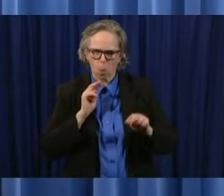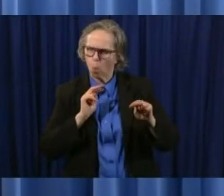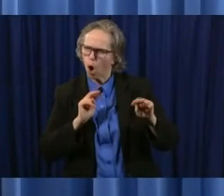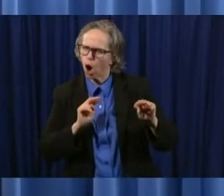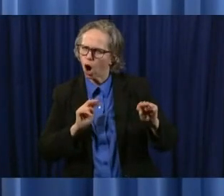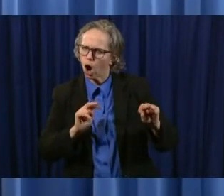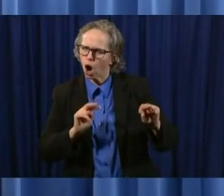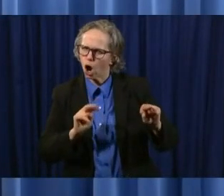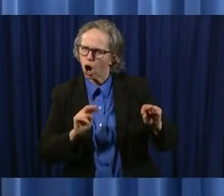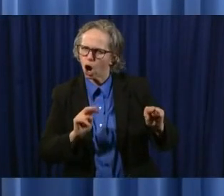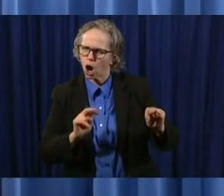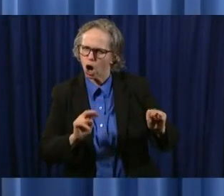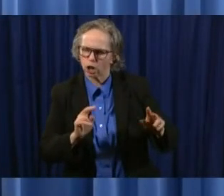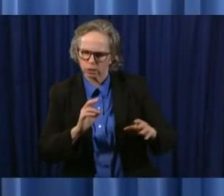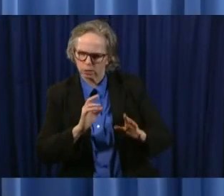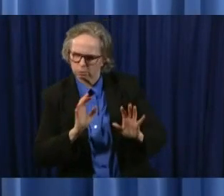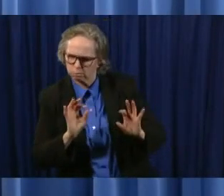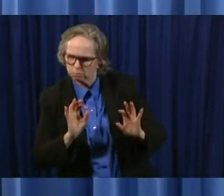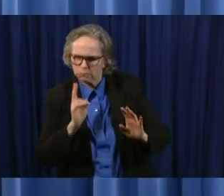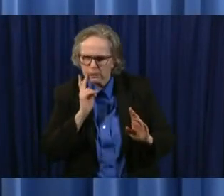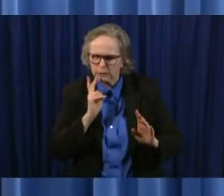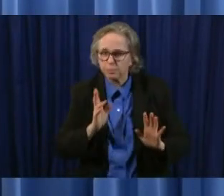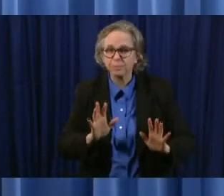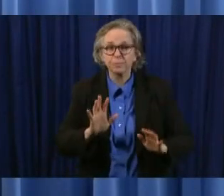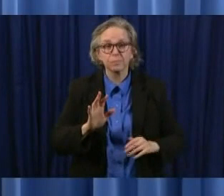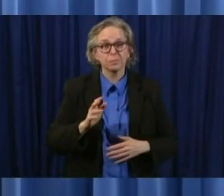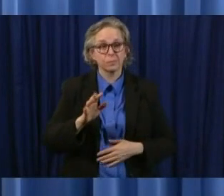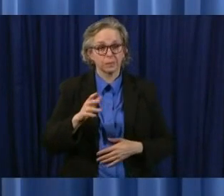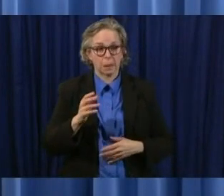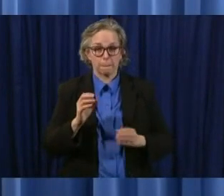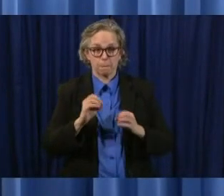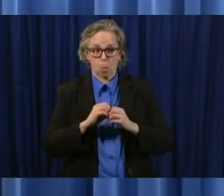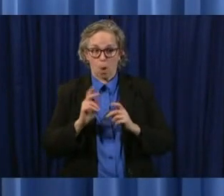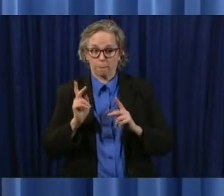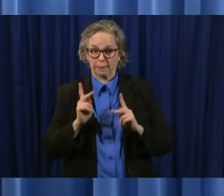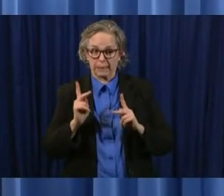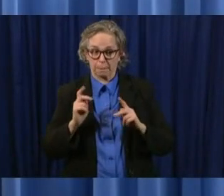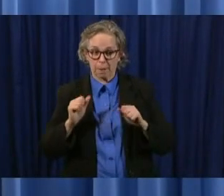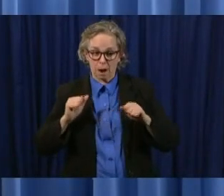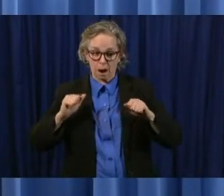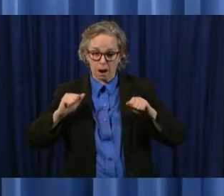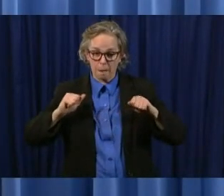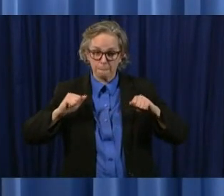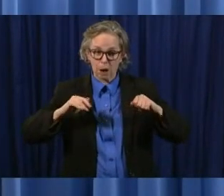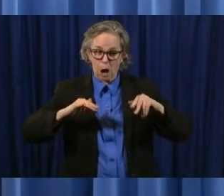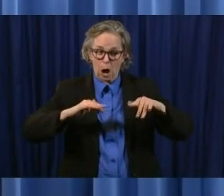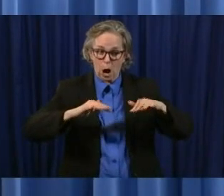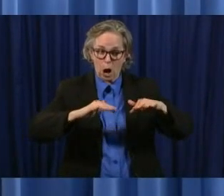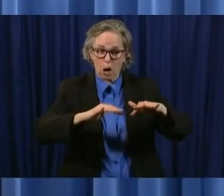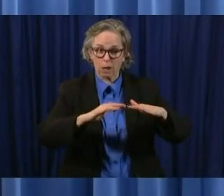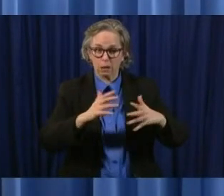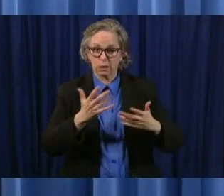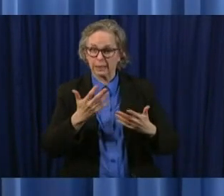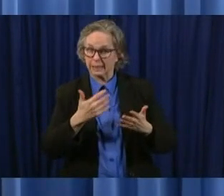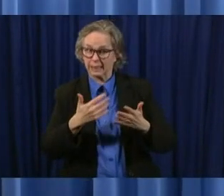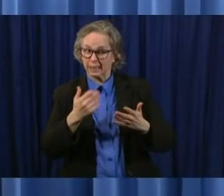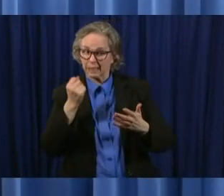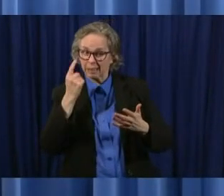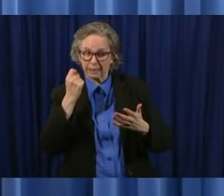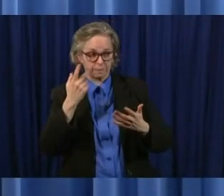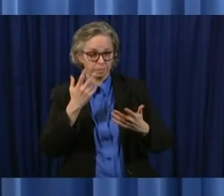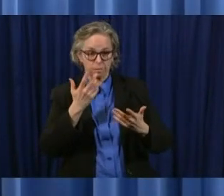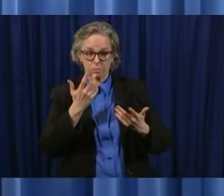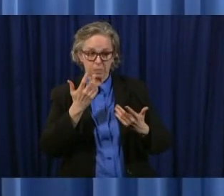you know we know that as more people start coming together even if they're doing it in a very responsible way that